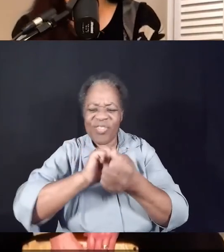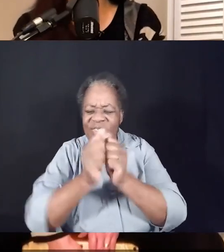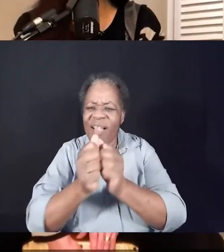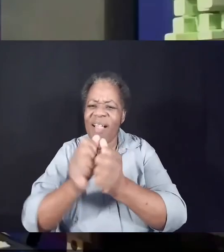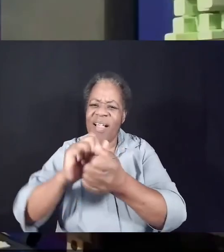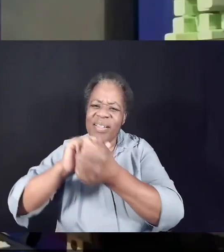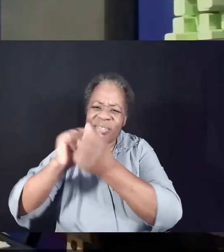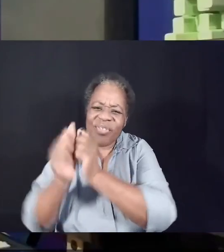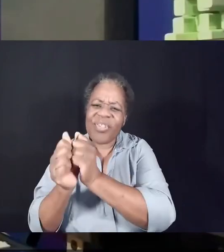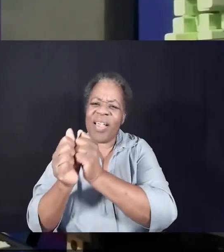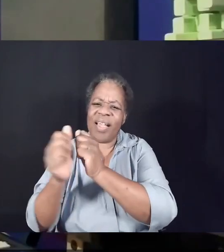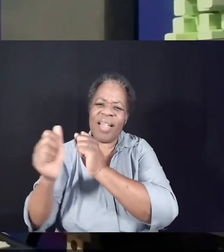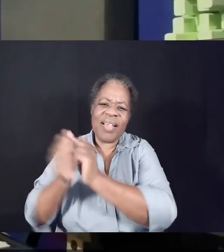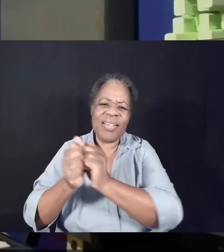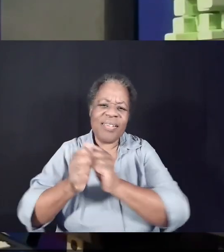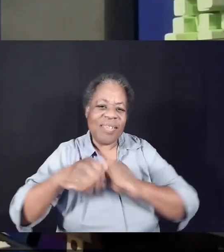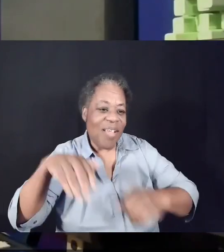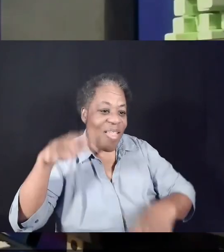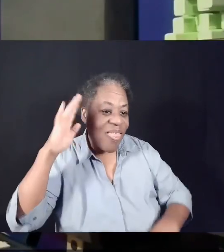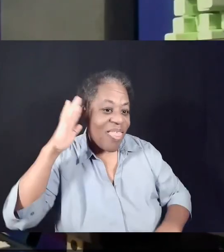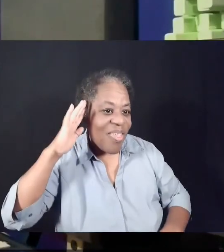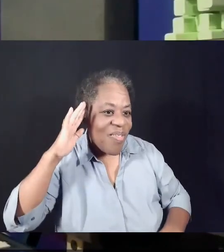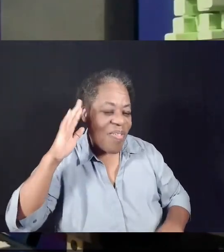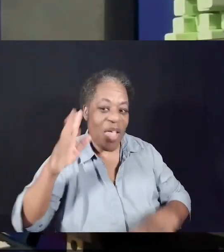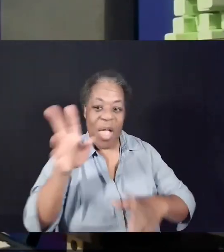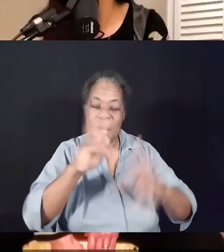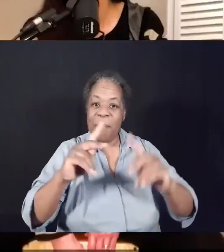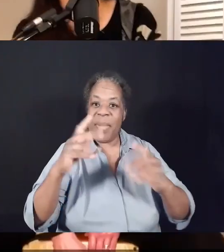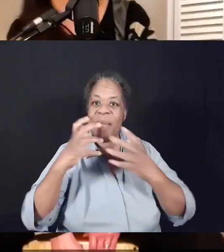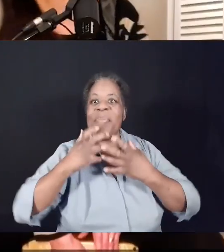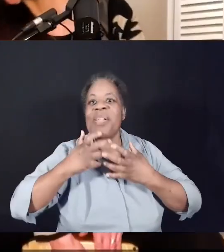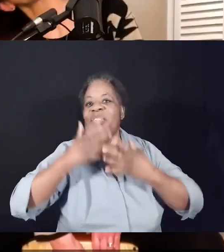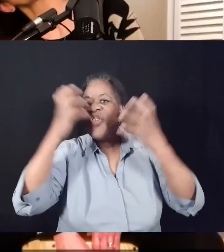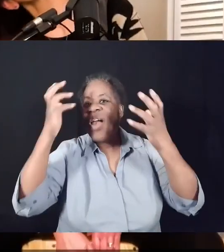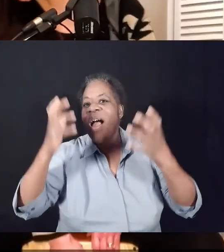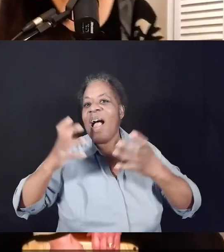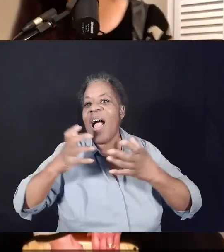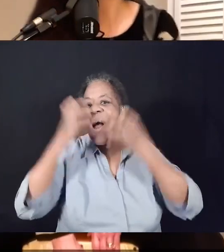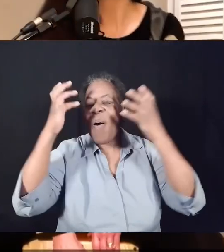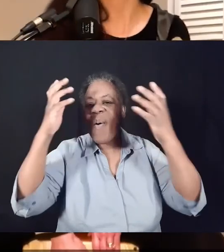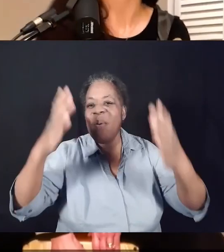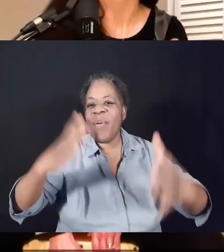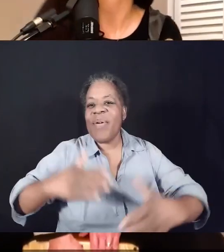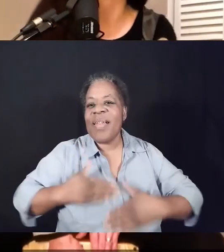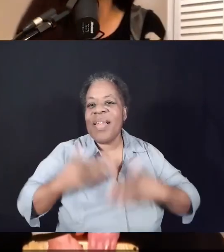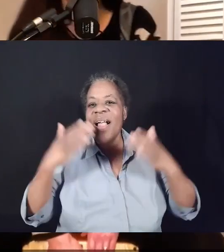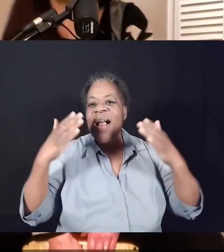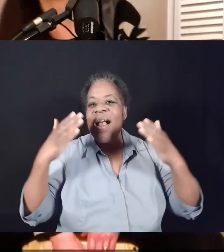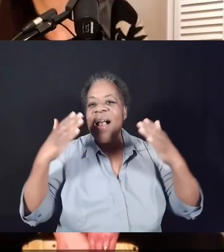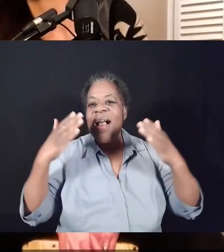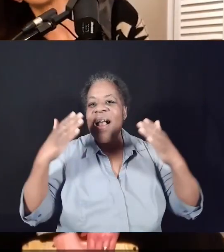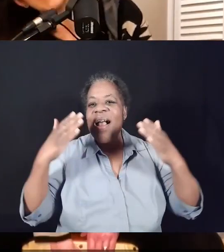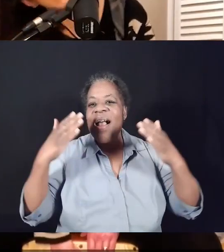Listen for the people shouting, this is Jubilee.